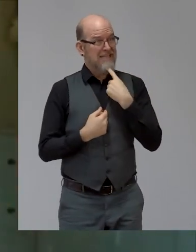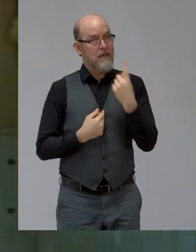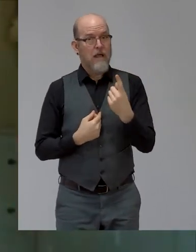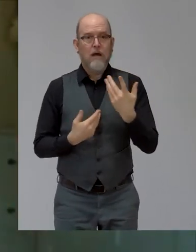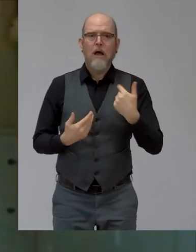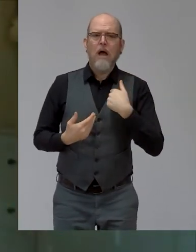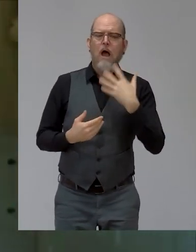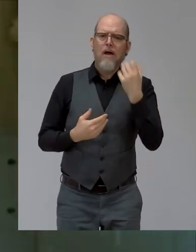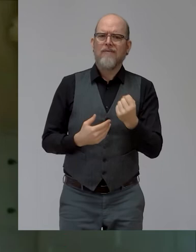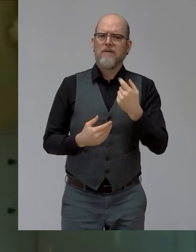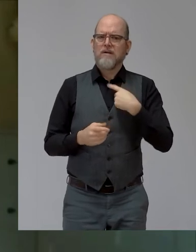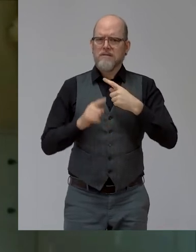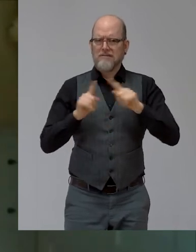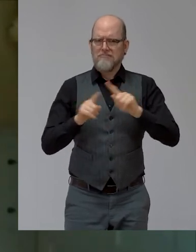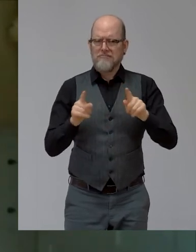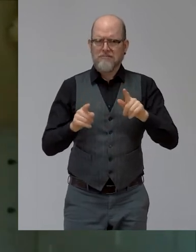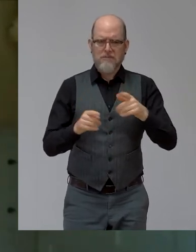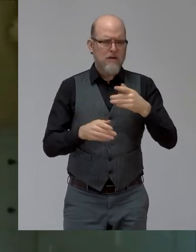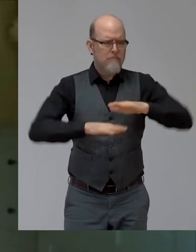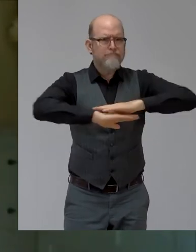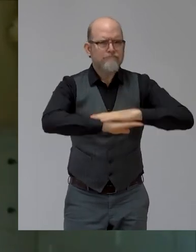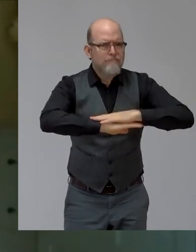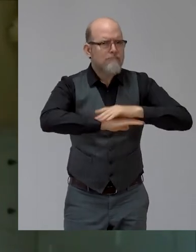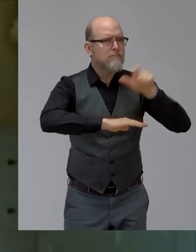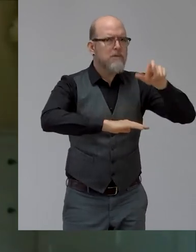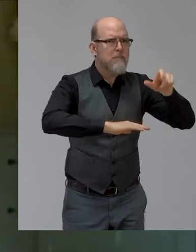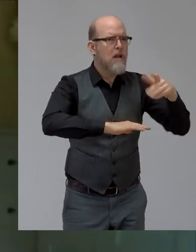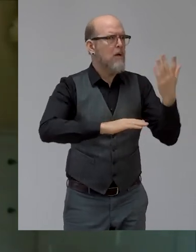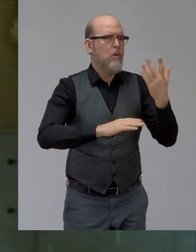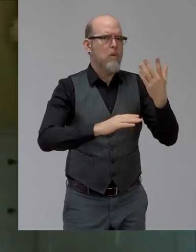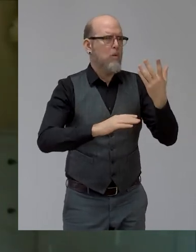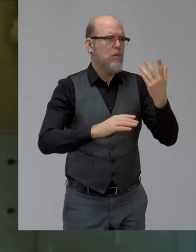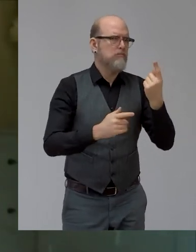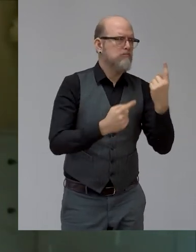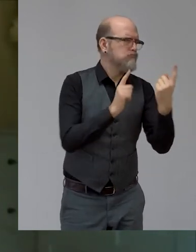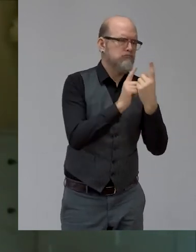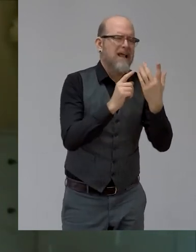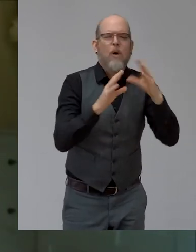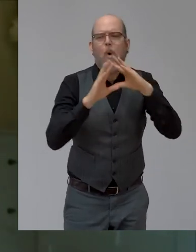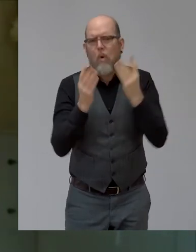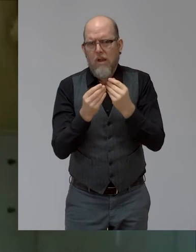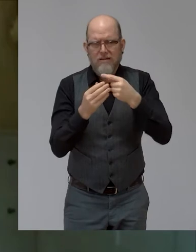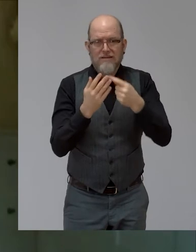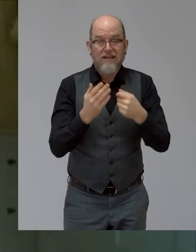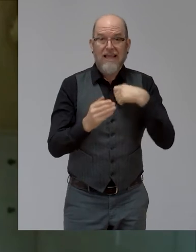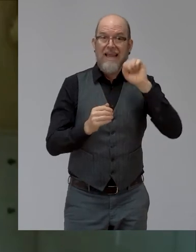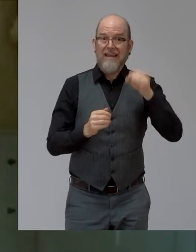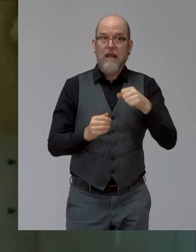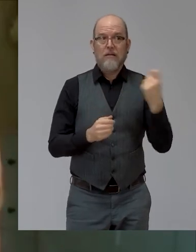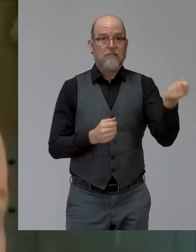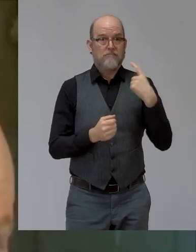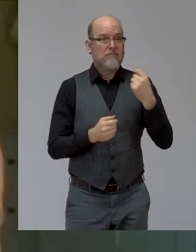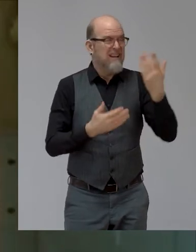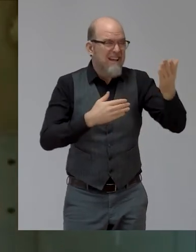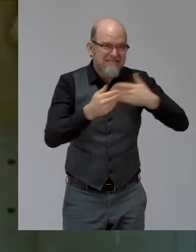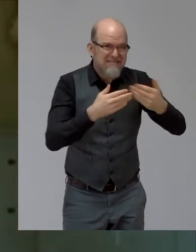director or whatever, I'll do an open Q and A, they can fire anything at me and do. So, you know, I was quite well known. I went running